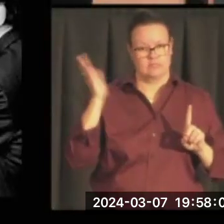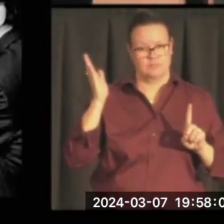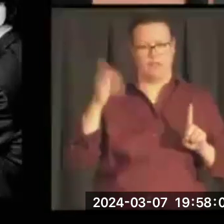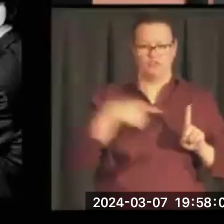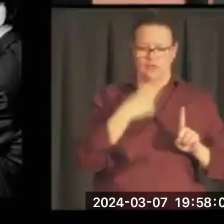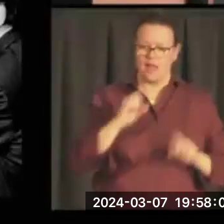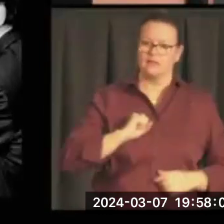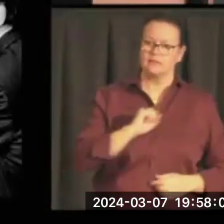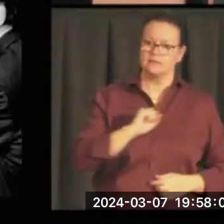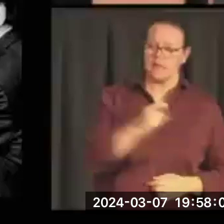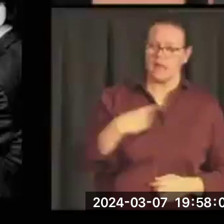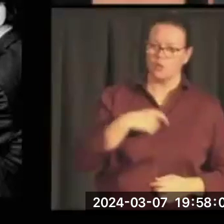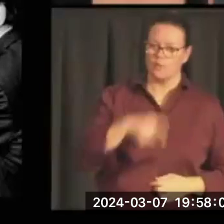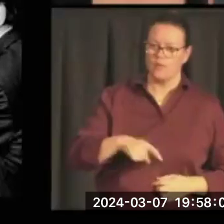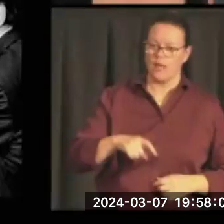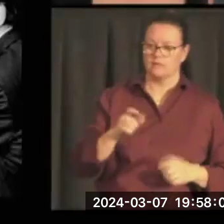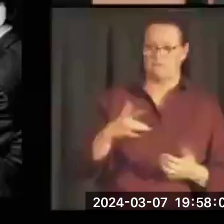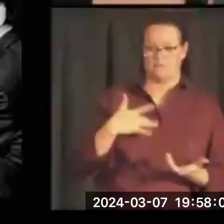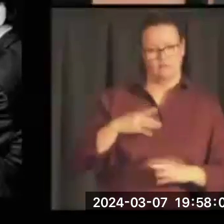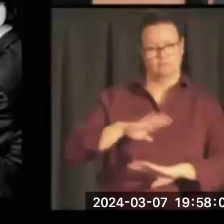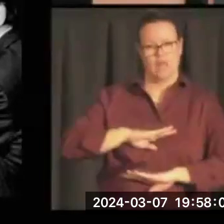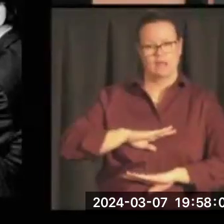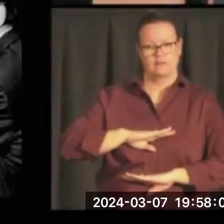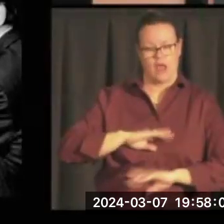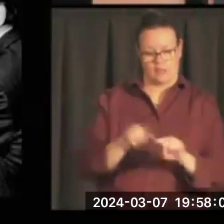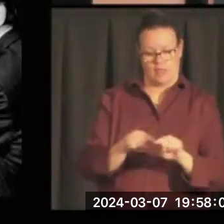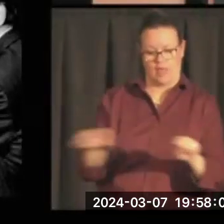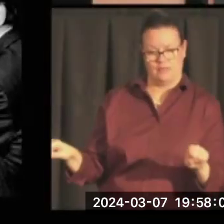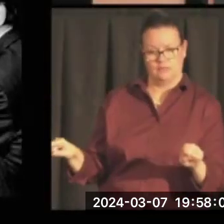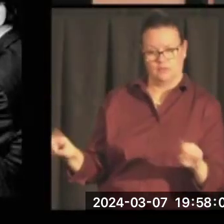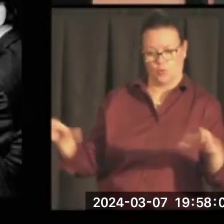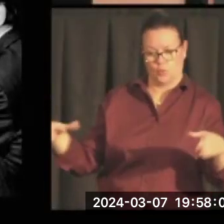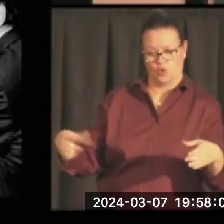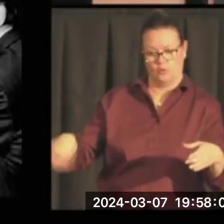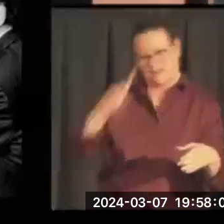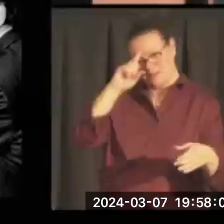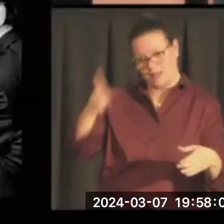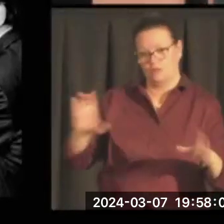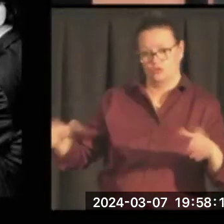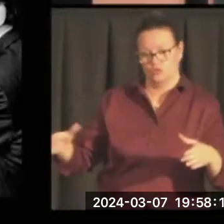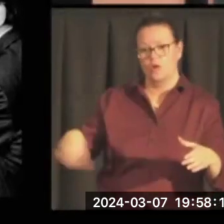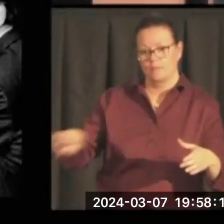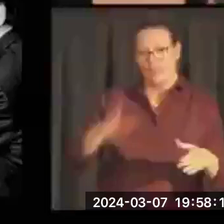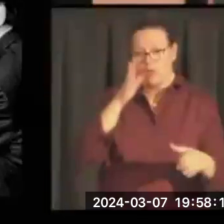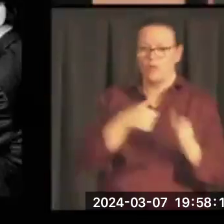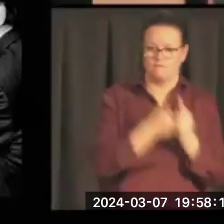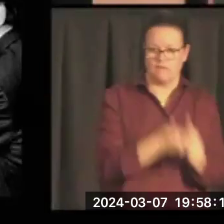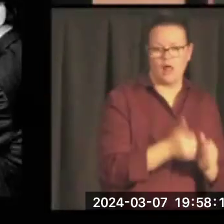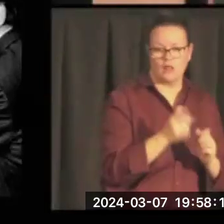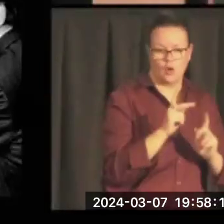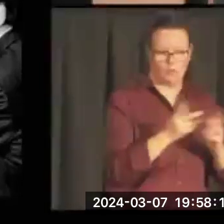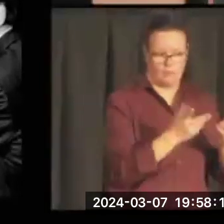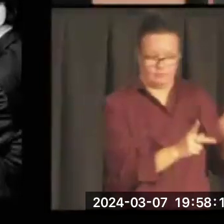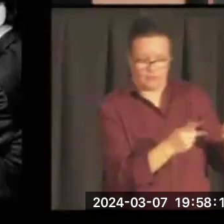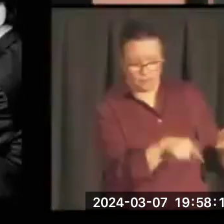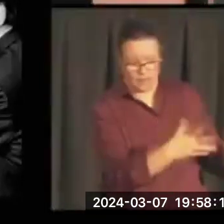must be satisfied that the intelligence community is doing the people's business to the end that the nation,